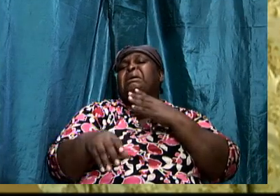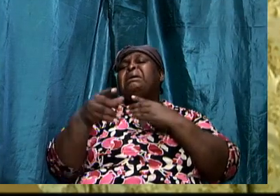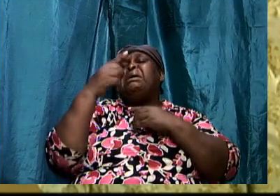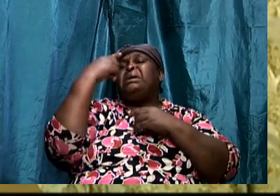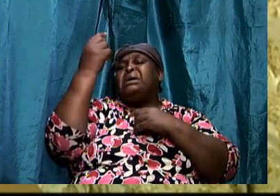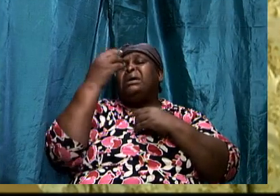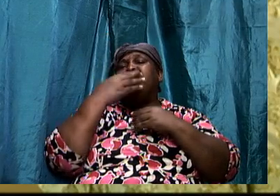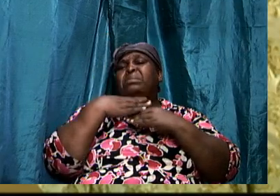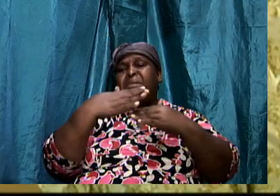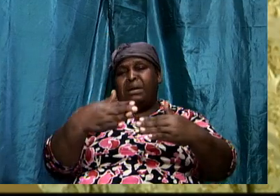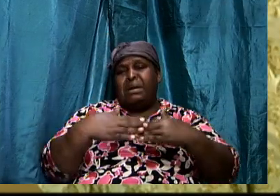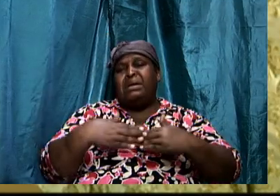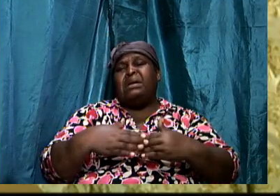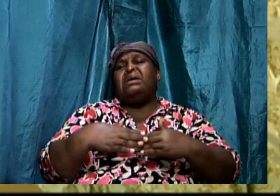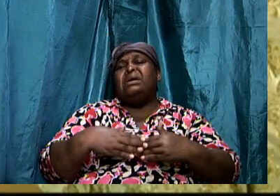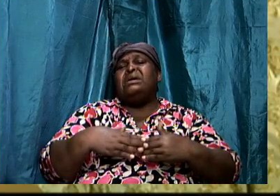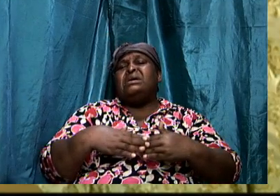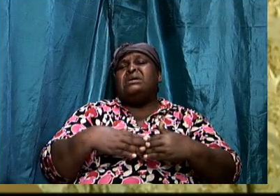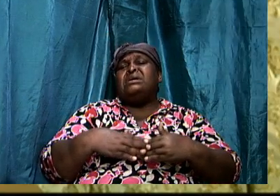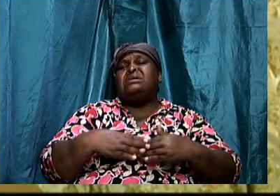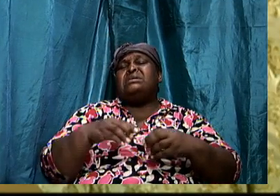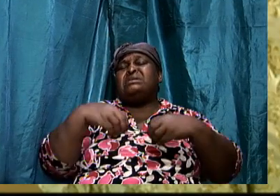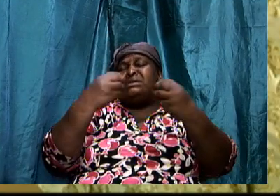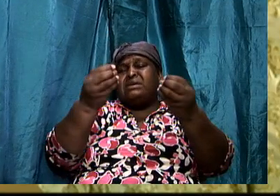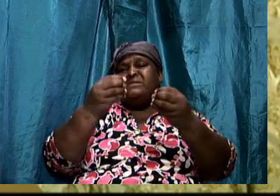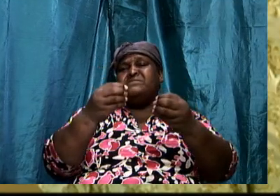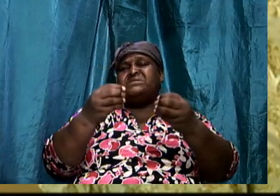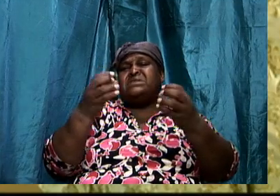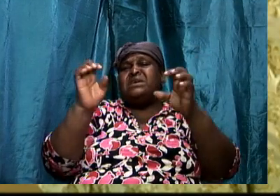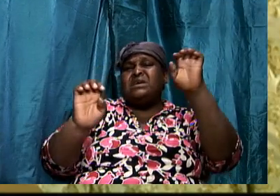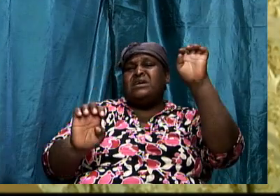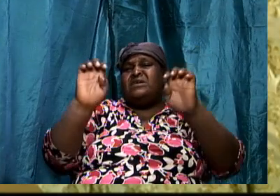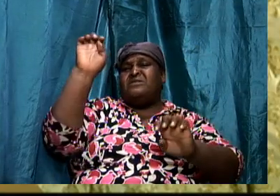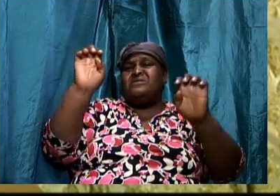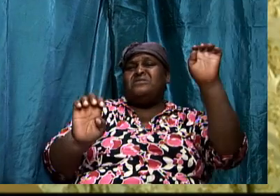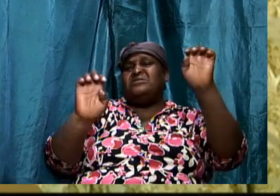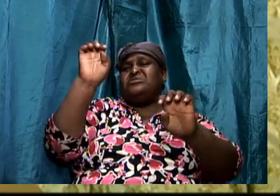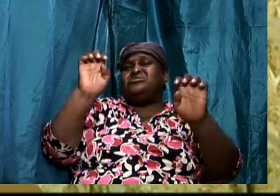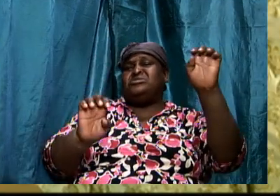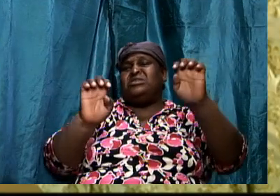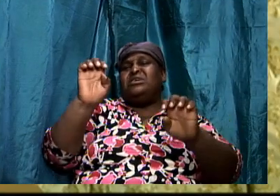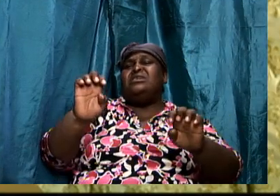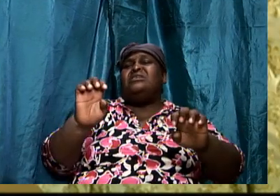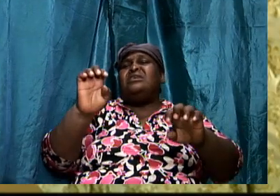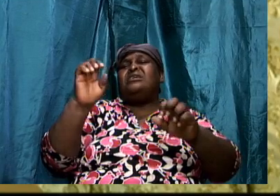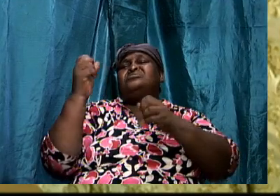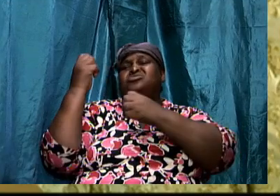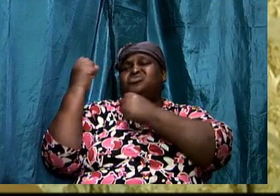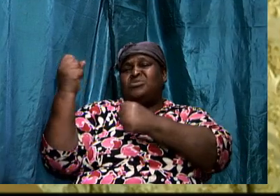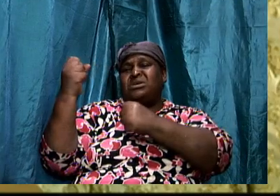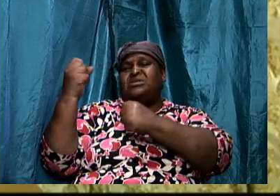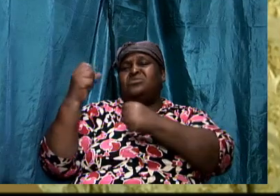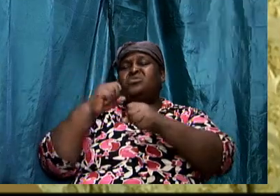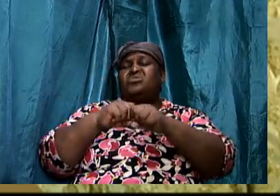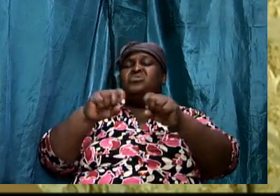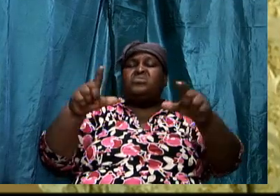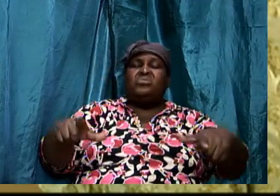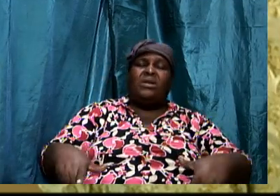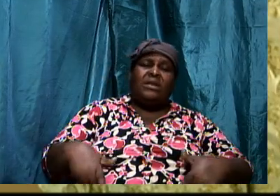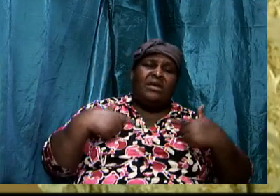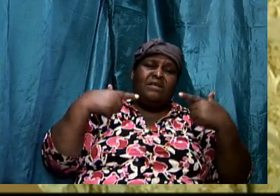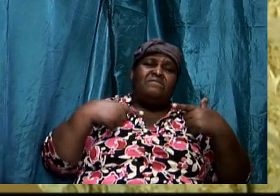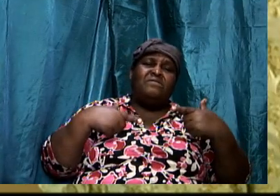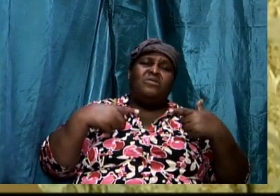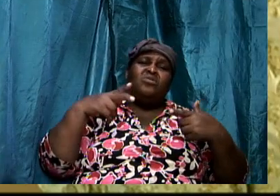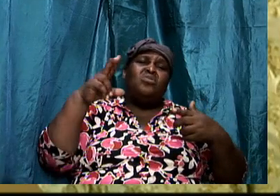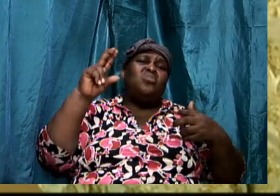gives us energy and strength so that we can live. And therefore, the absence of bread, the